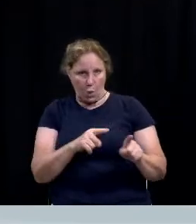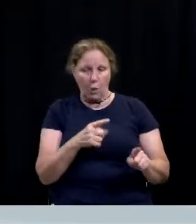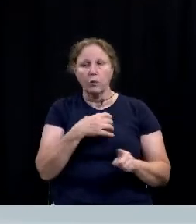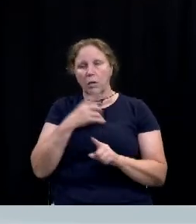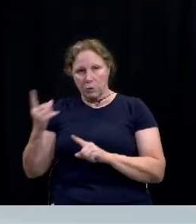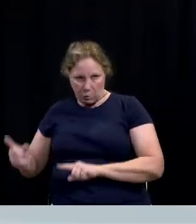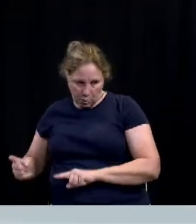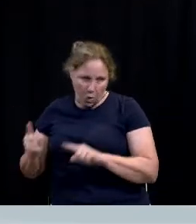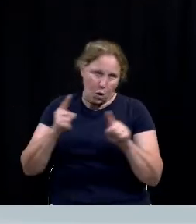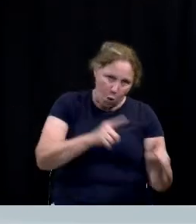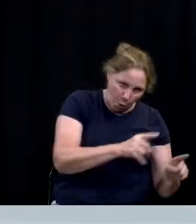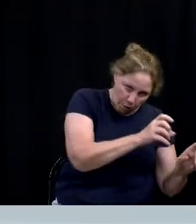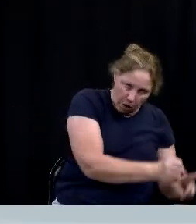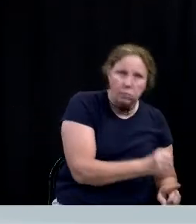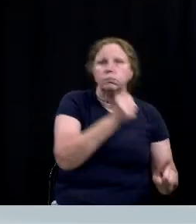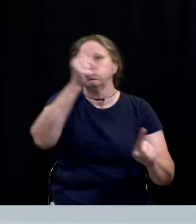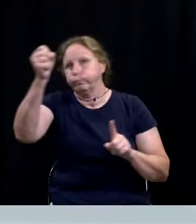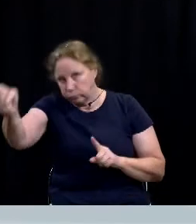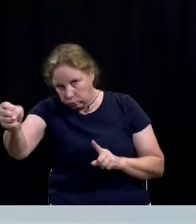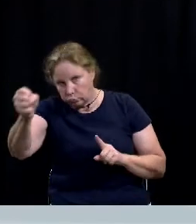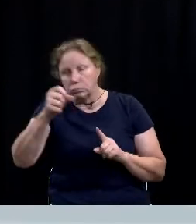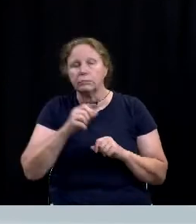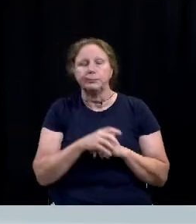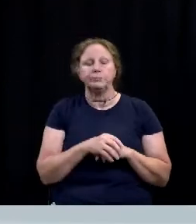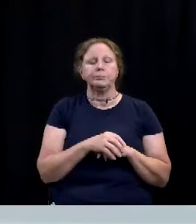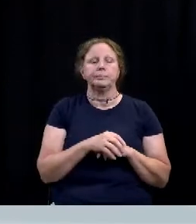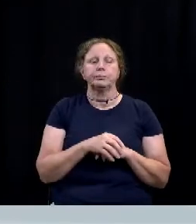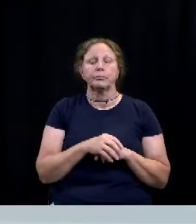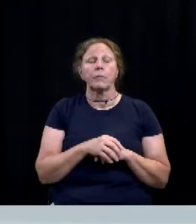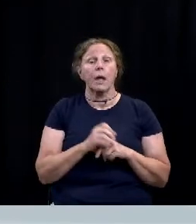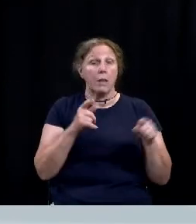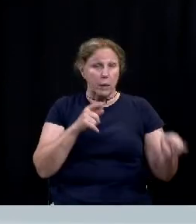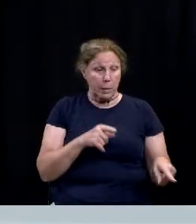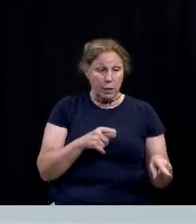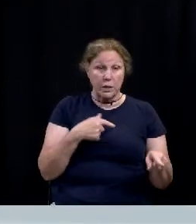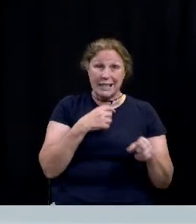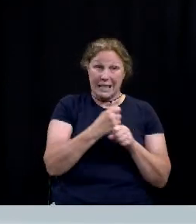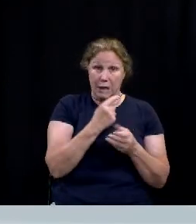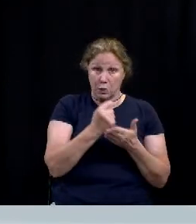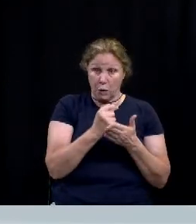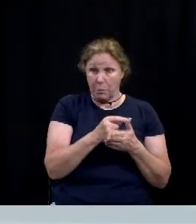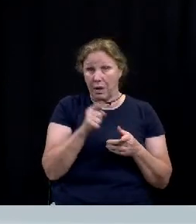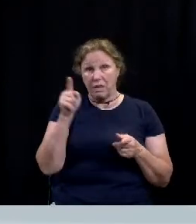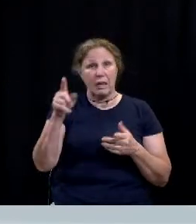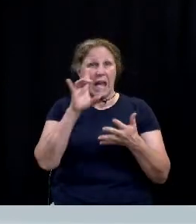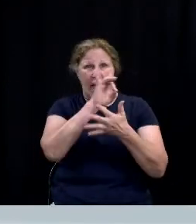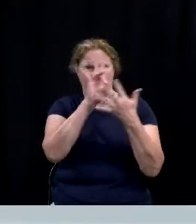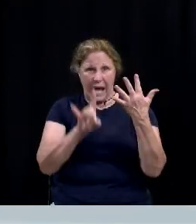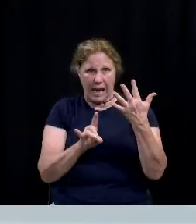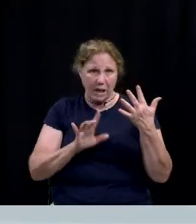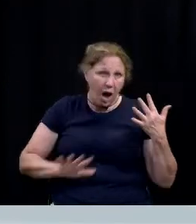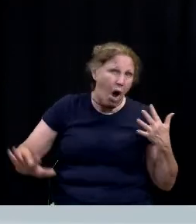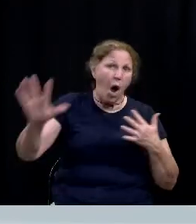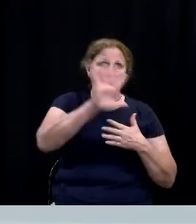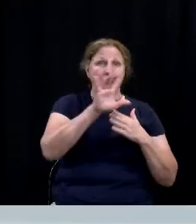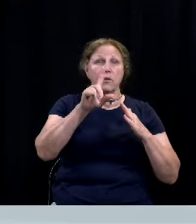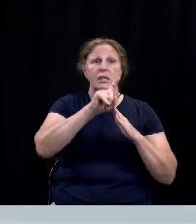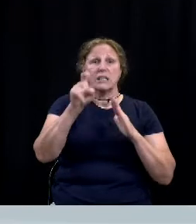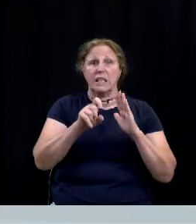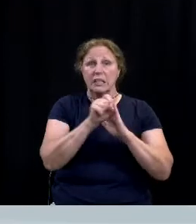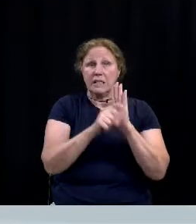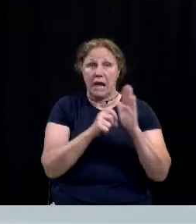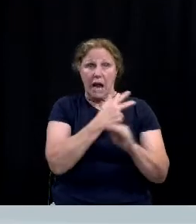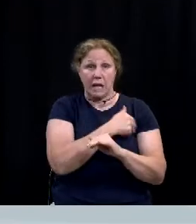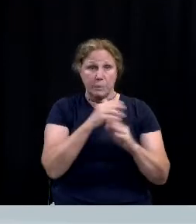enforcement to respond and take the person into custody If the person is to receive treatment at one of the eight treatment centers in the Texas state hospital system